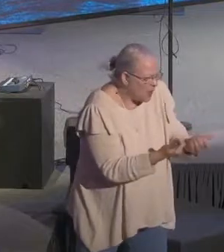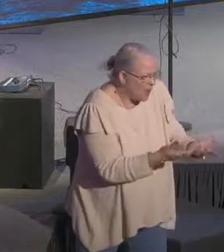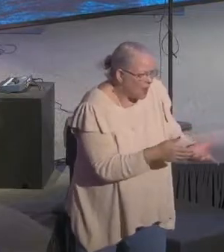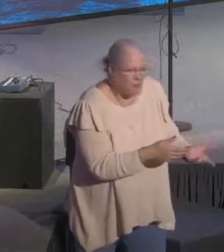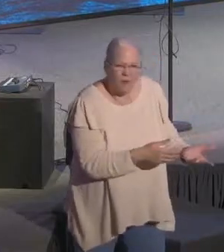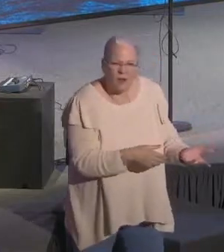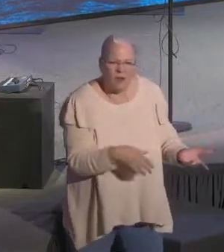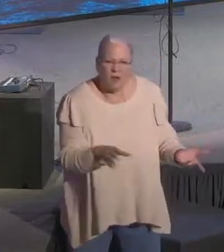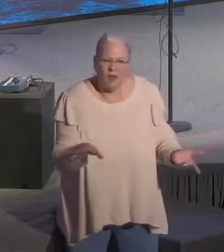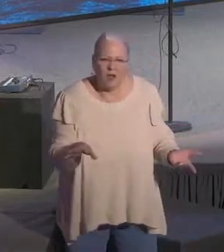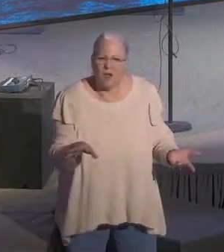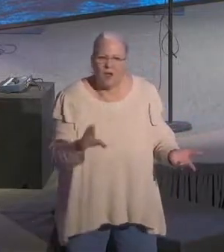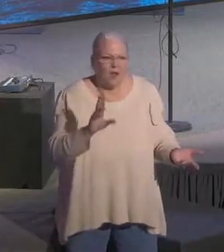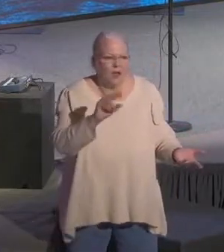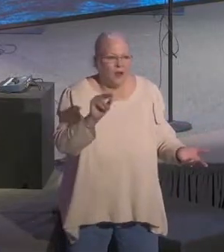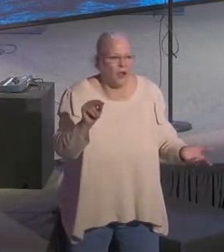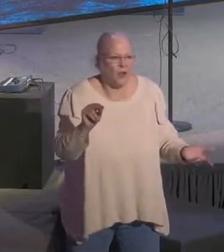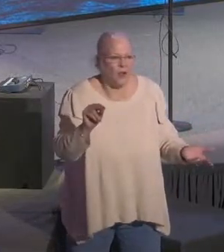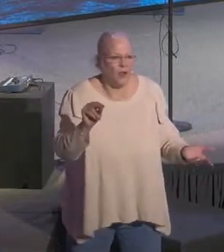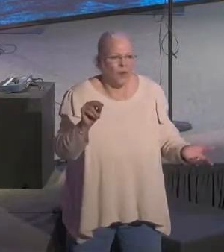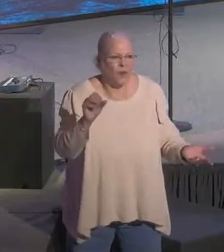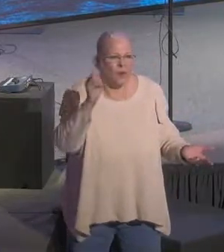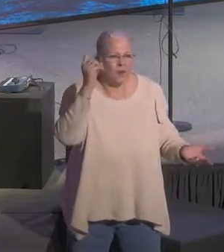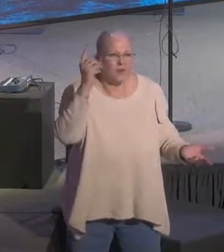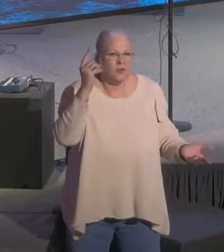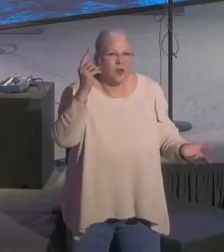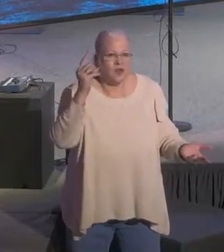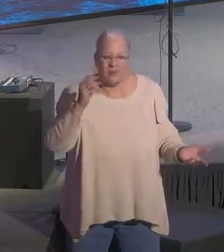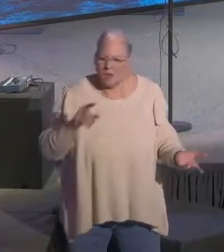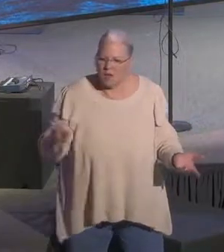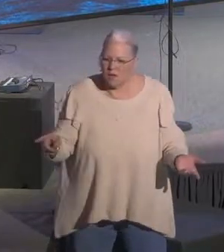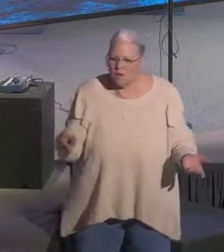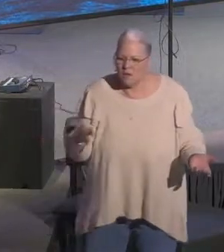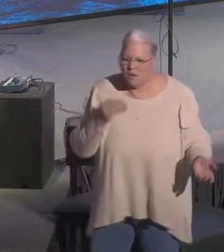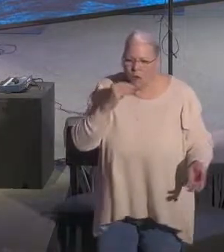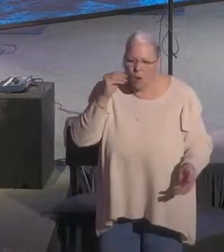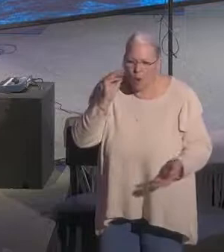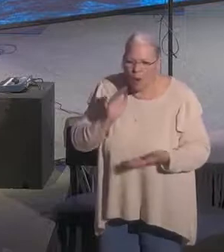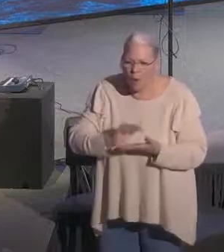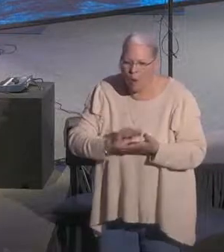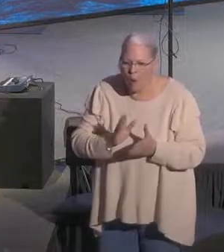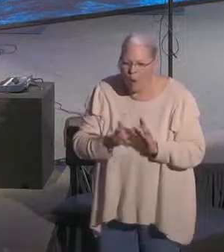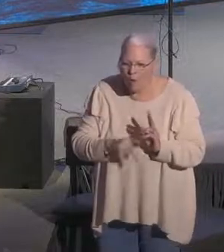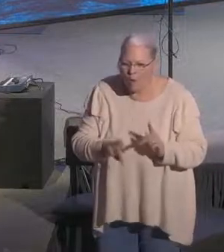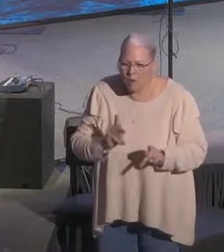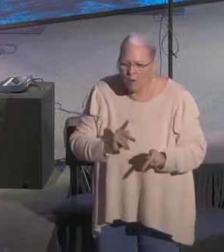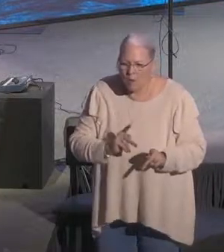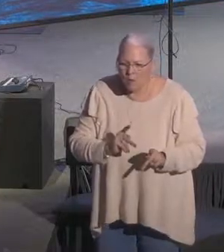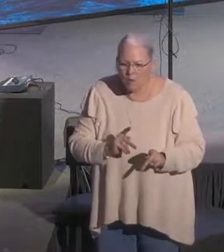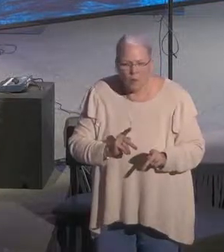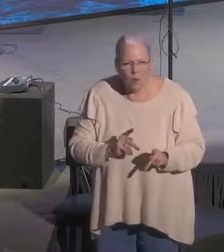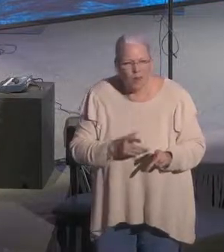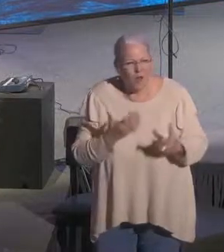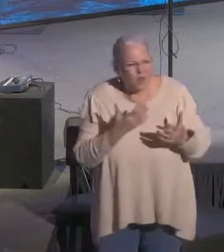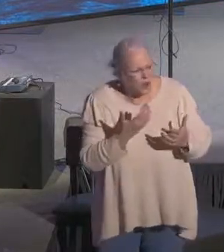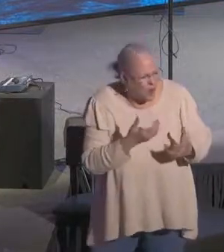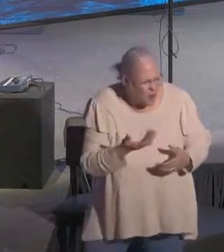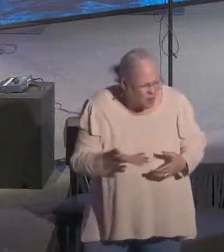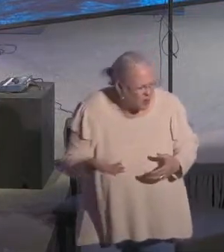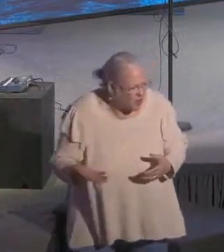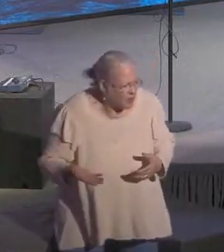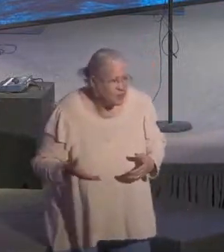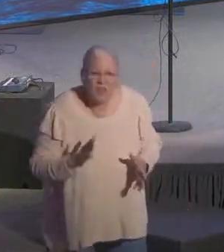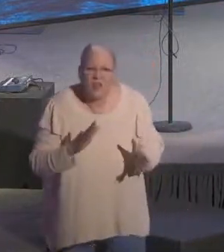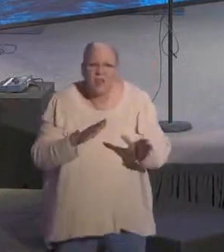baseball game. And I realized, no, these are homeless people living here. And the incredible thing is,